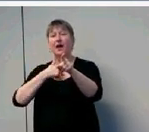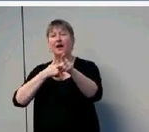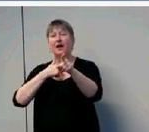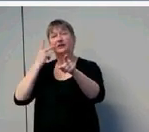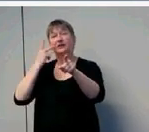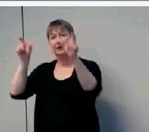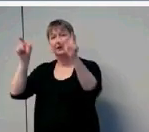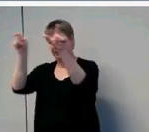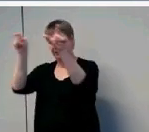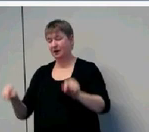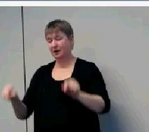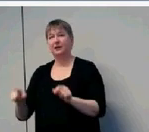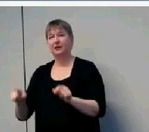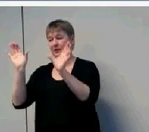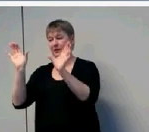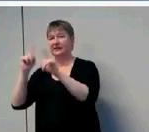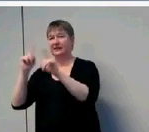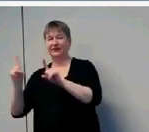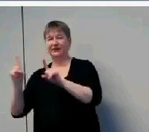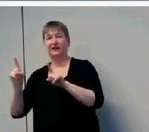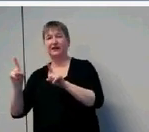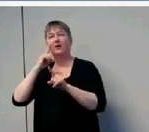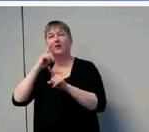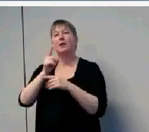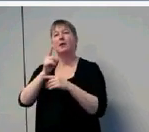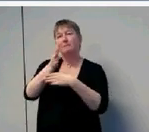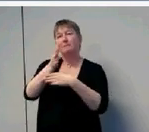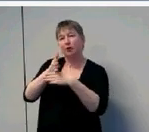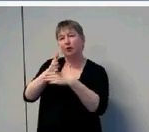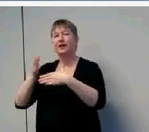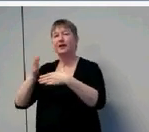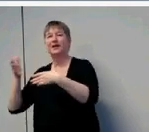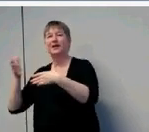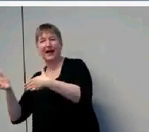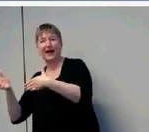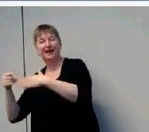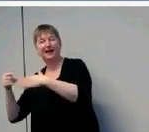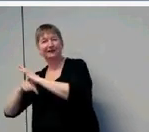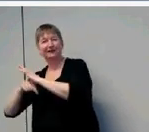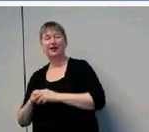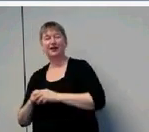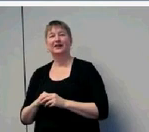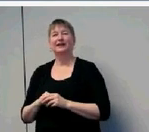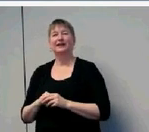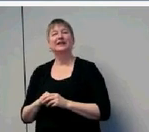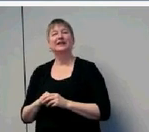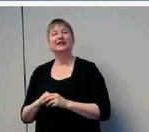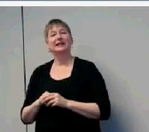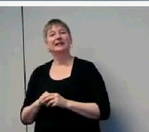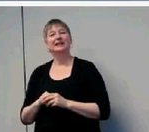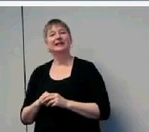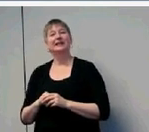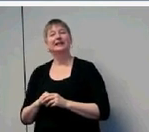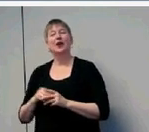both moderate and hearing. What does this mean? We're suggesting that there might be a sweet